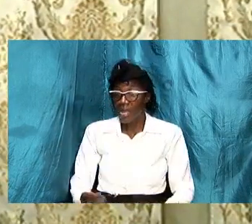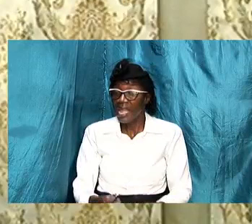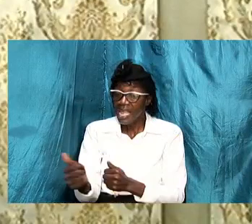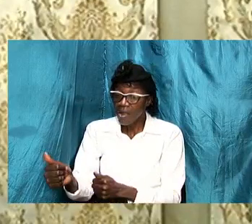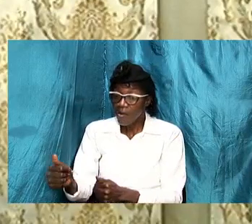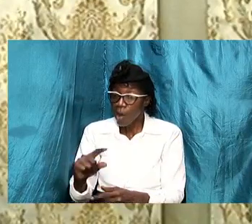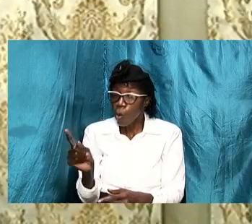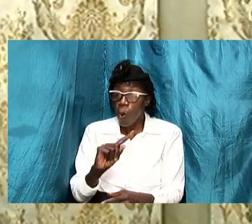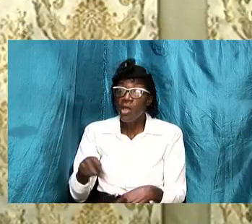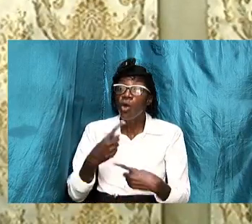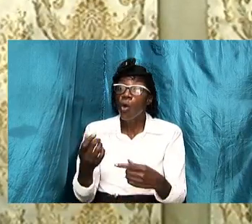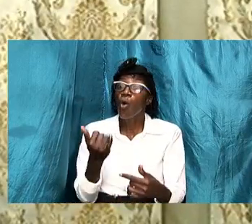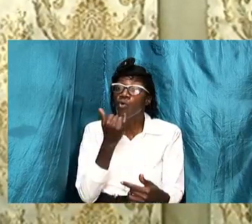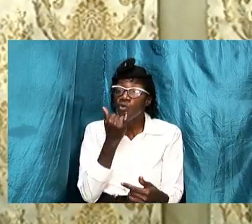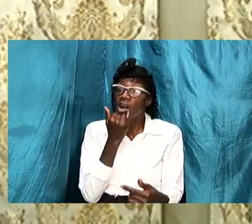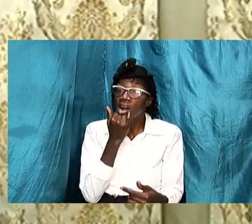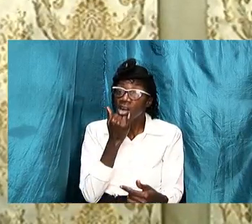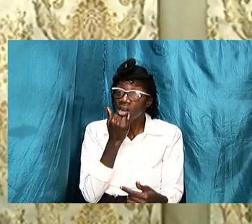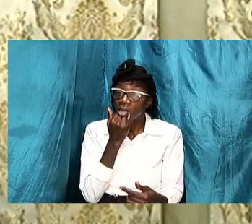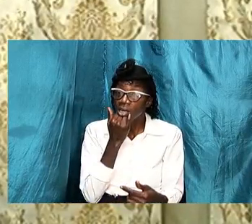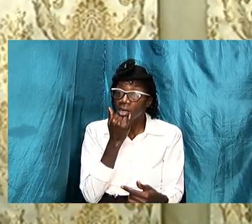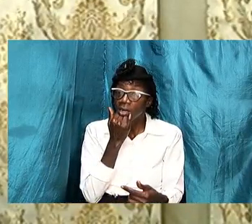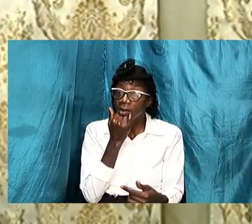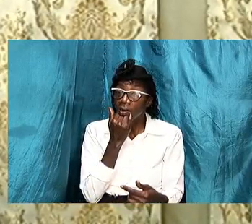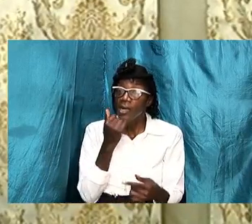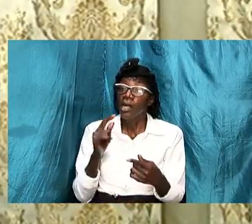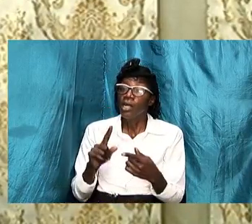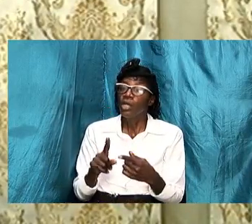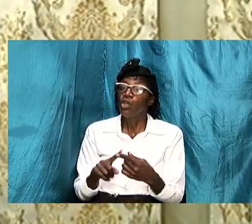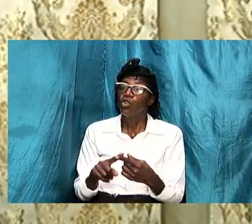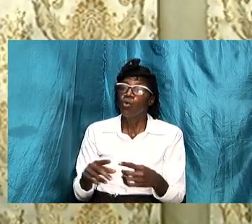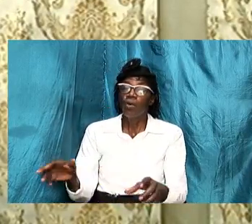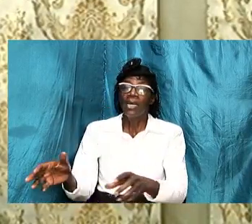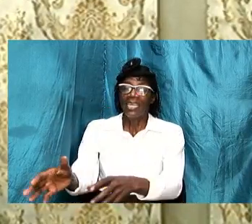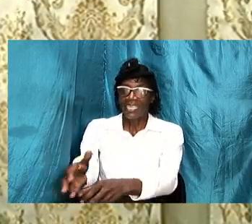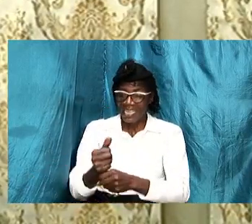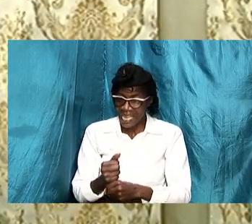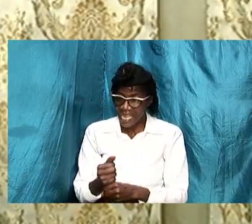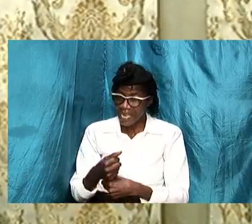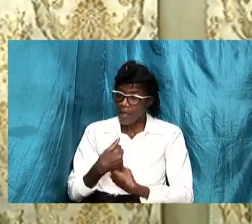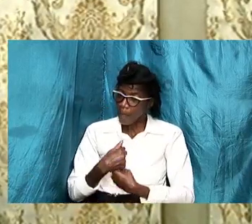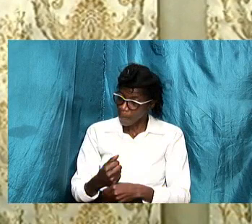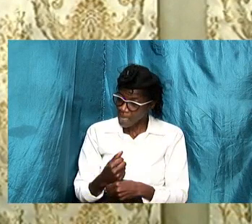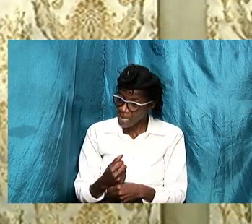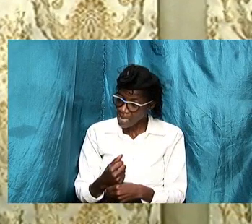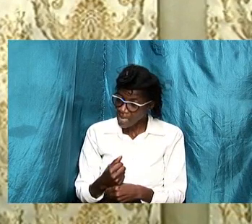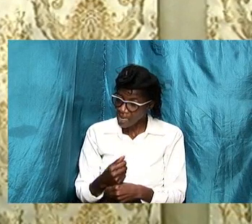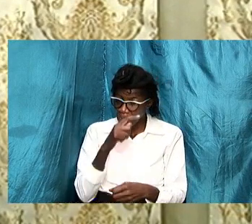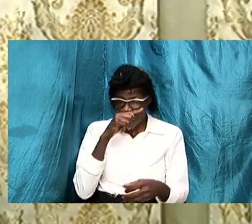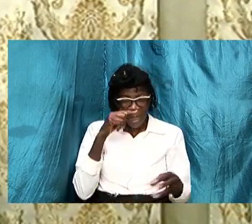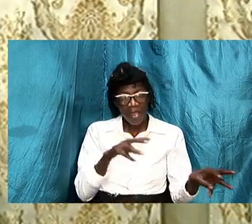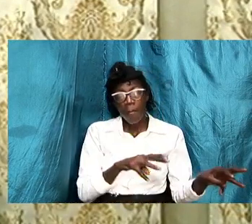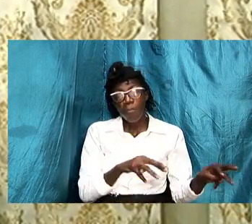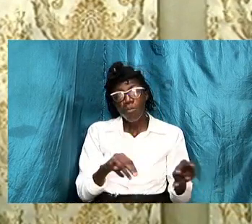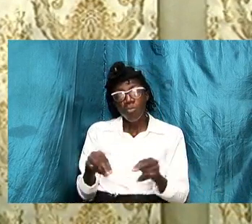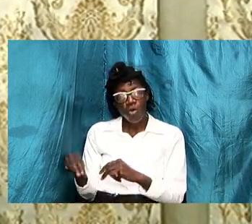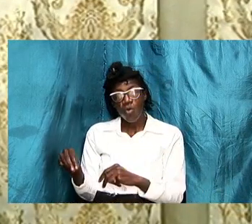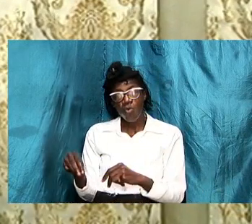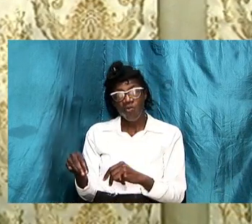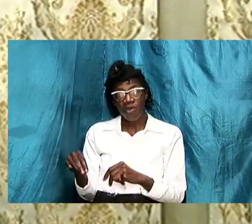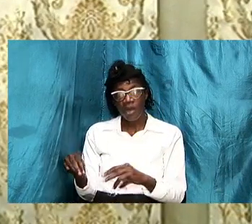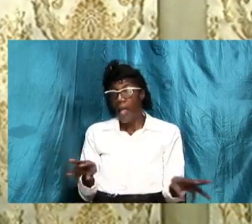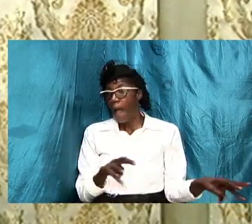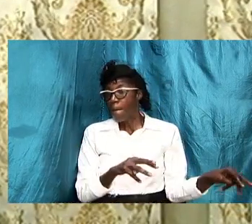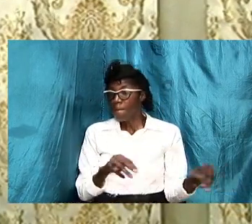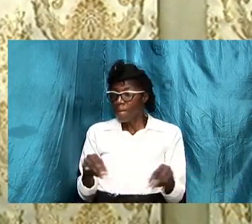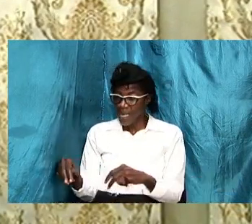with the intention that we take and make the necessary moves make